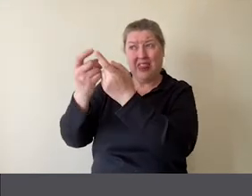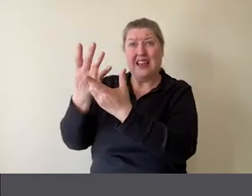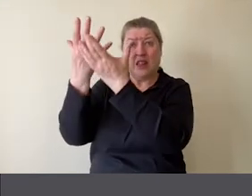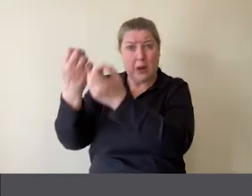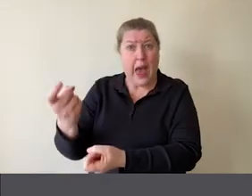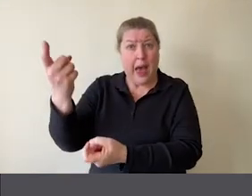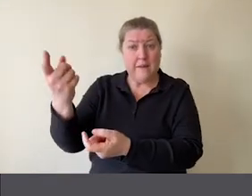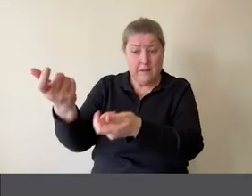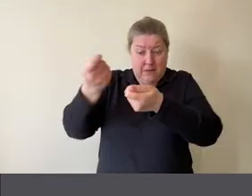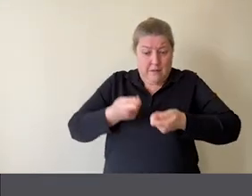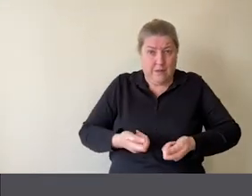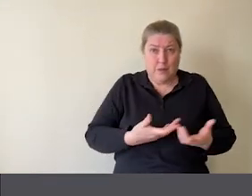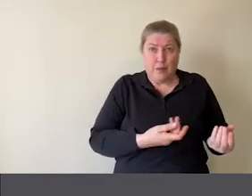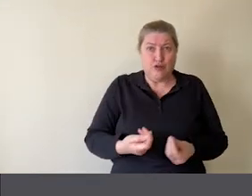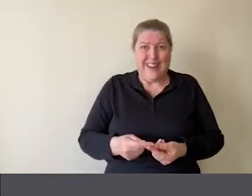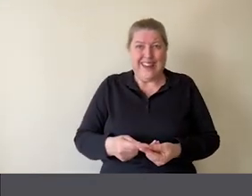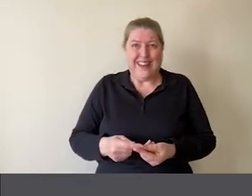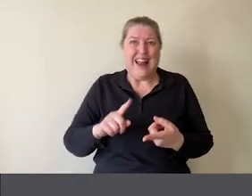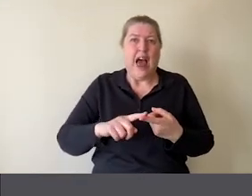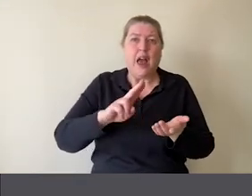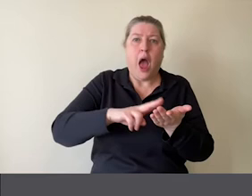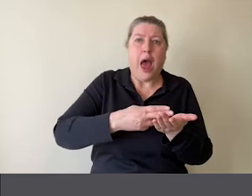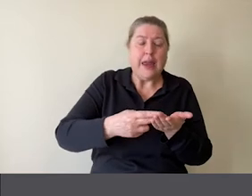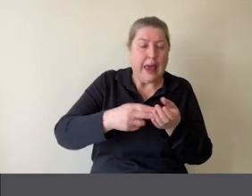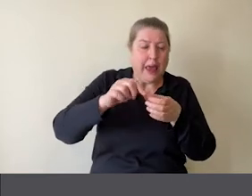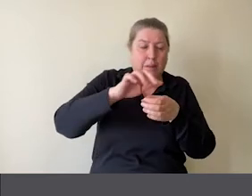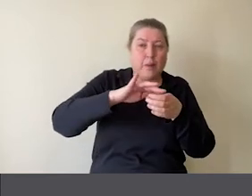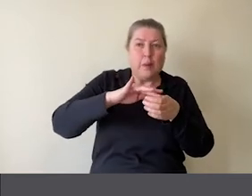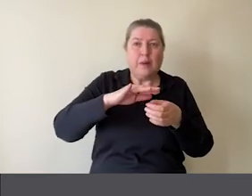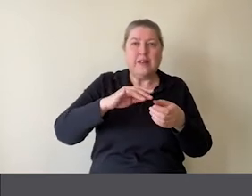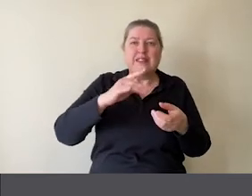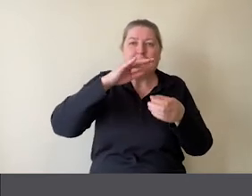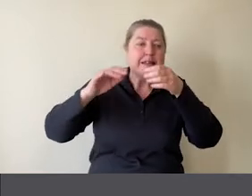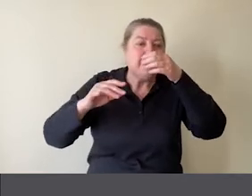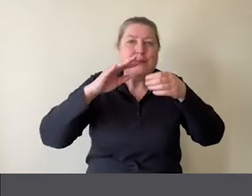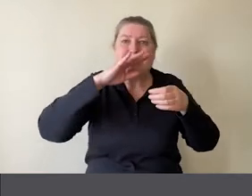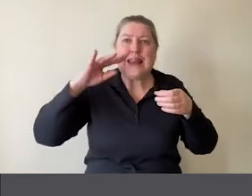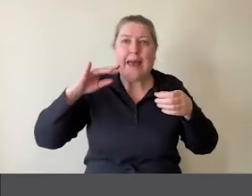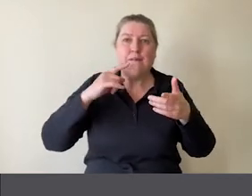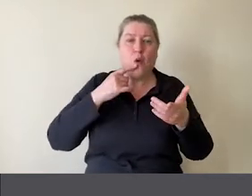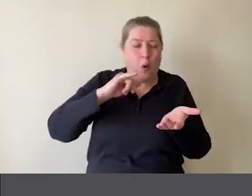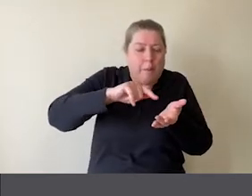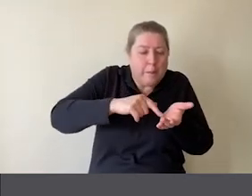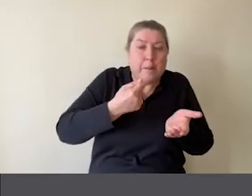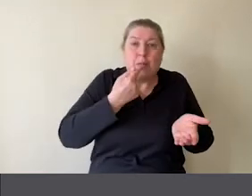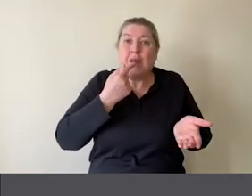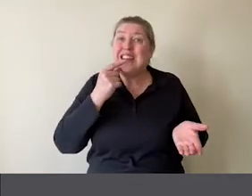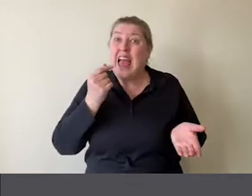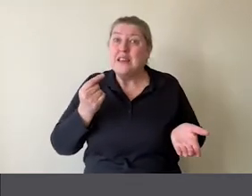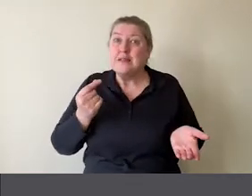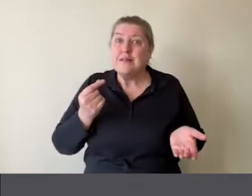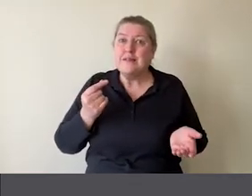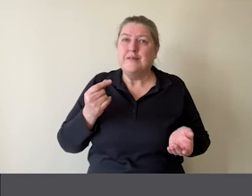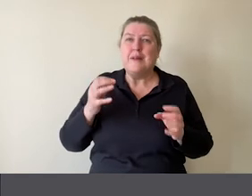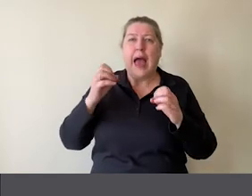So we've got a pot of honey for sniffing, even perhaps a little taste of a bit of honey on your finger. We've got some little